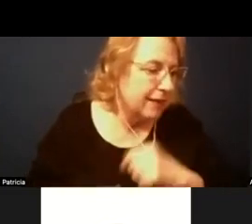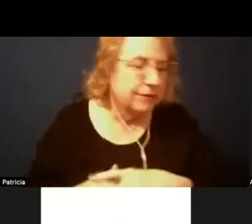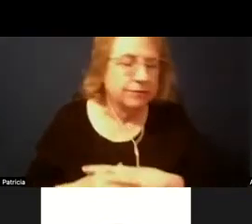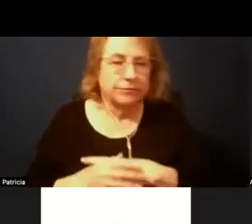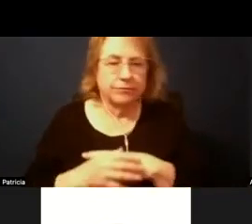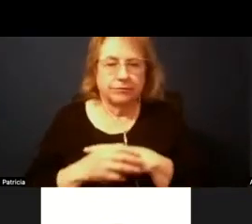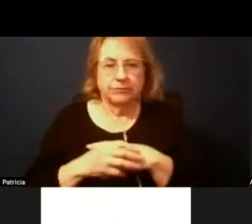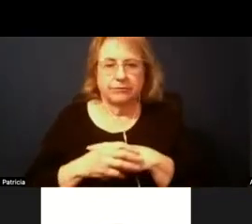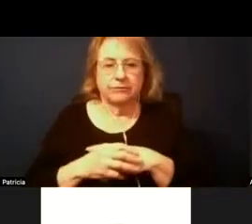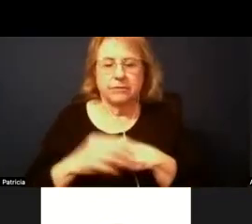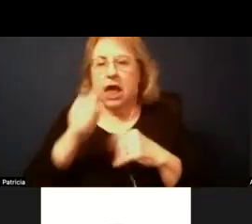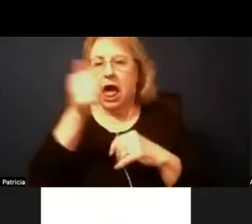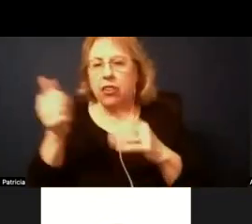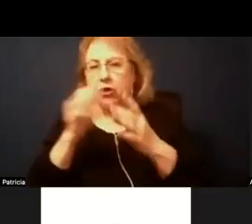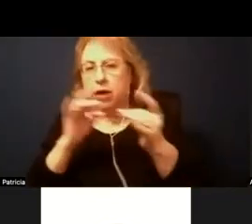any other comments